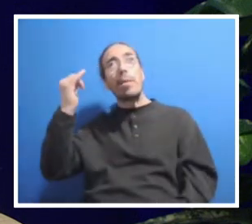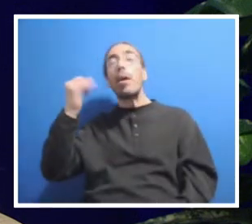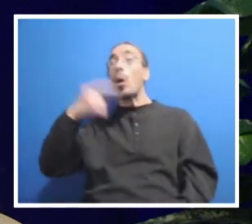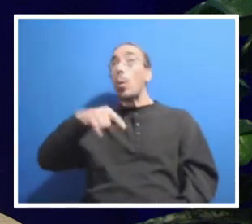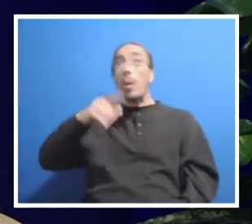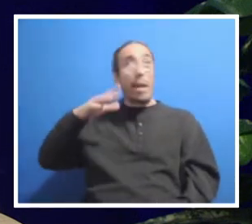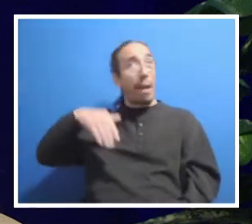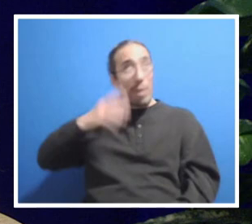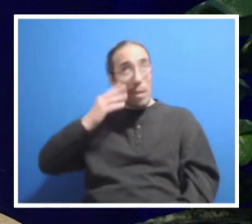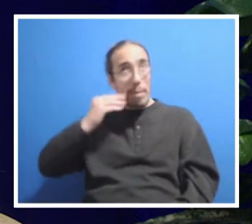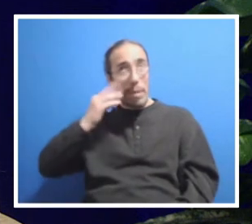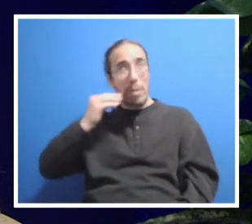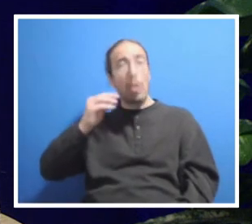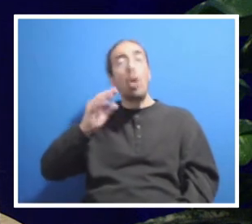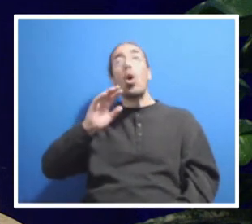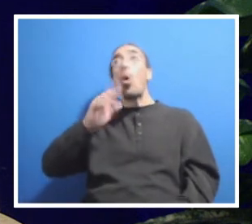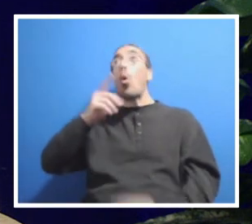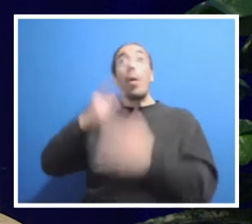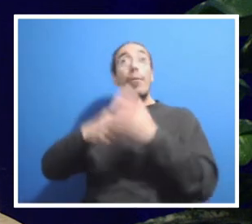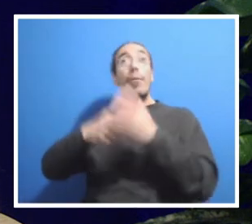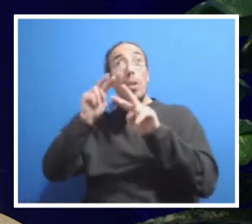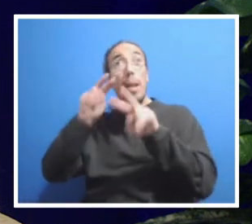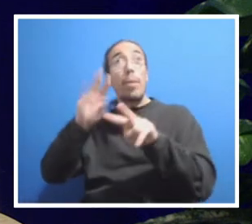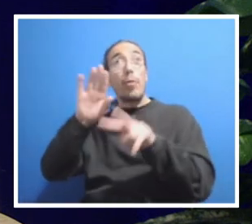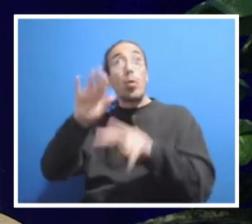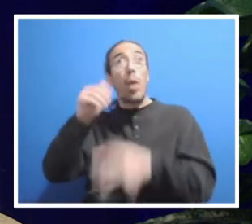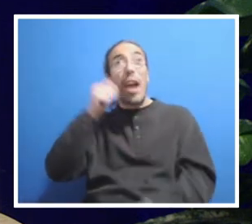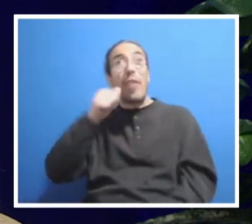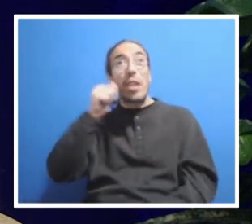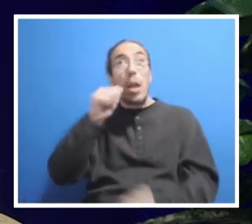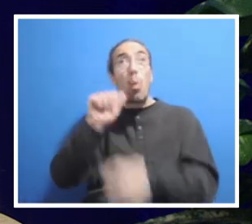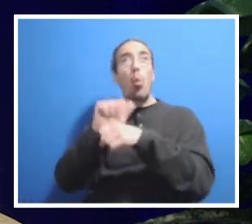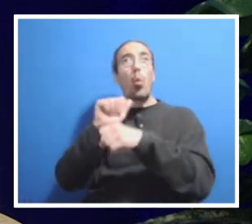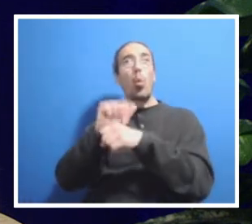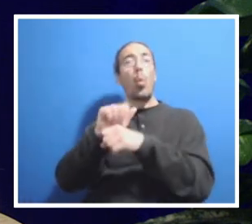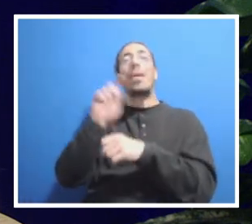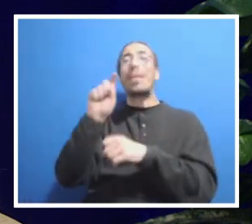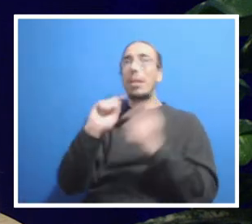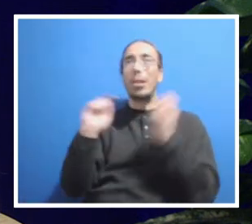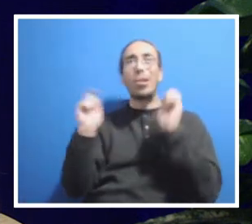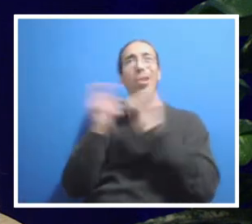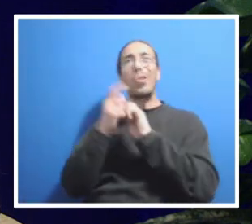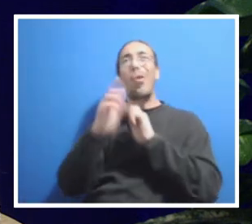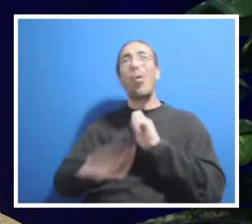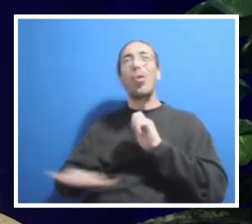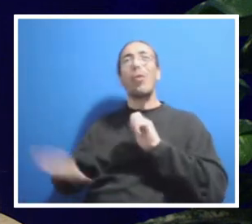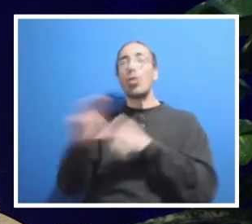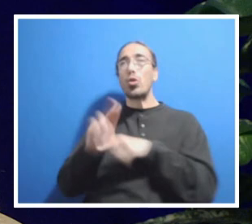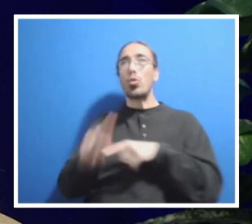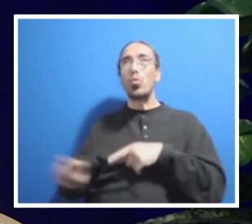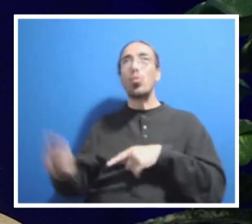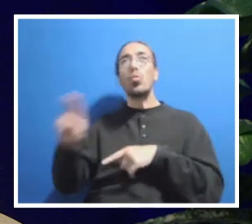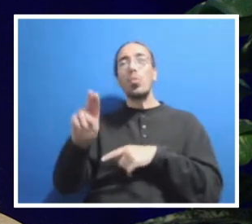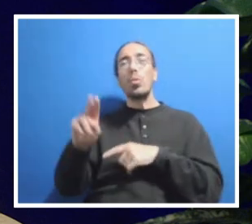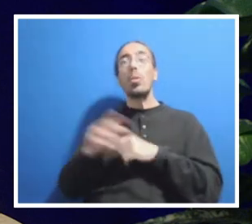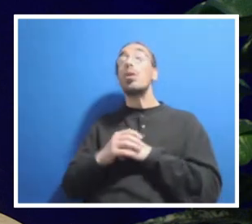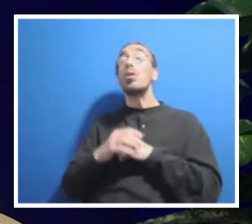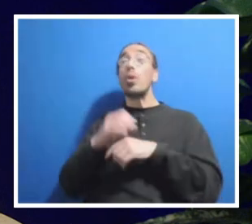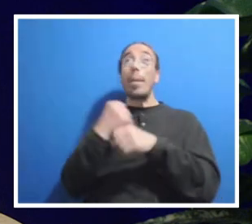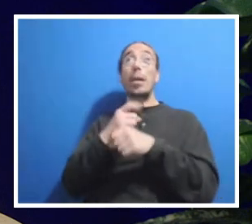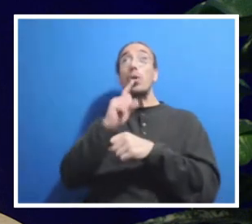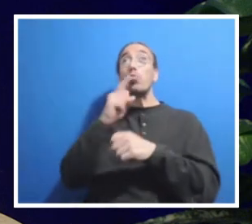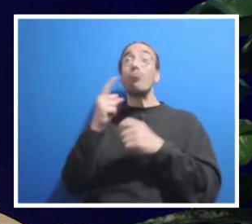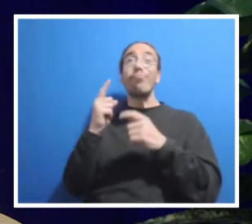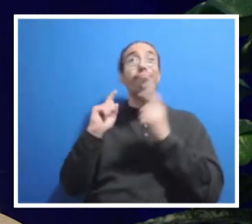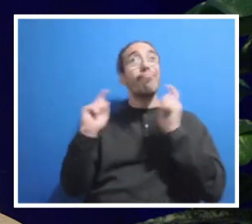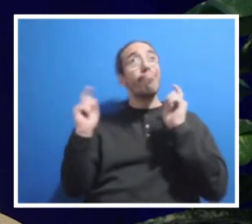observe in your day-to-day work. Those are the kinds of changes we're going to need to make across the university to really make a difference. So please share